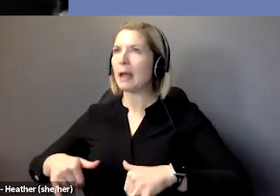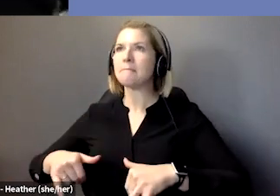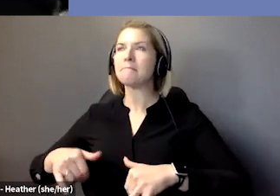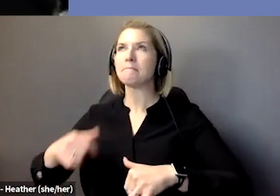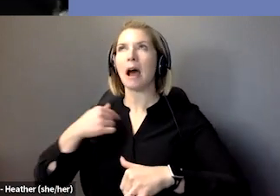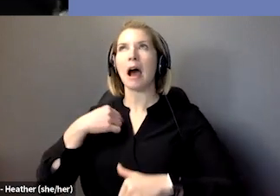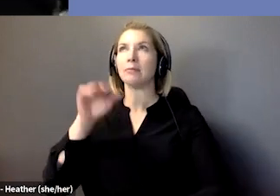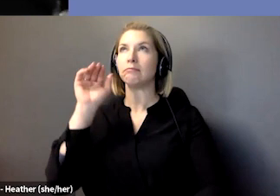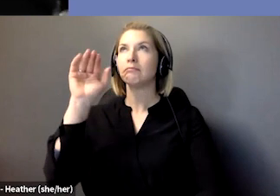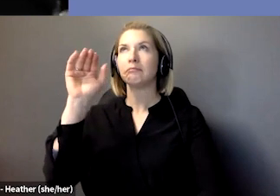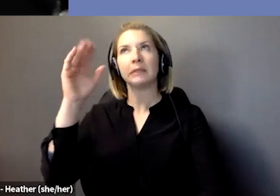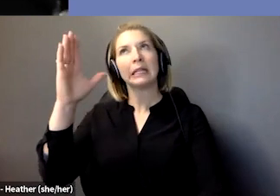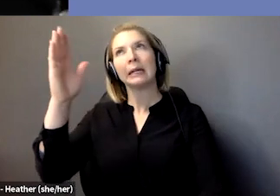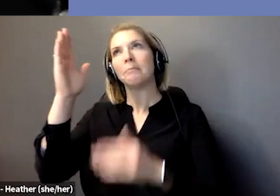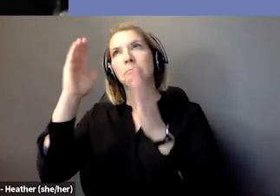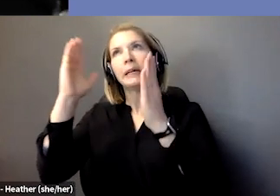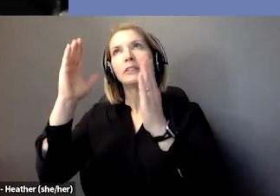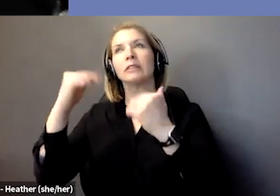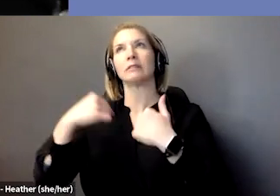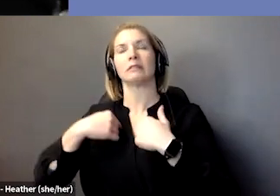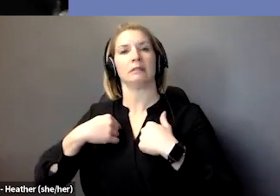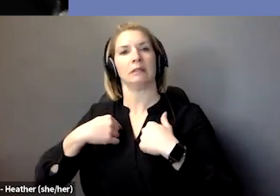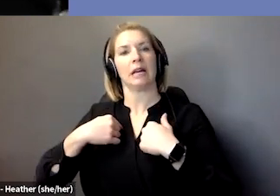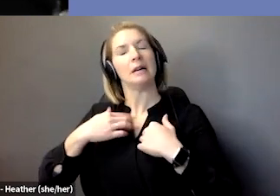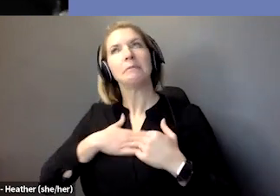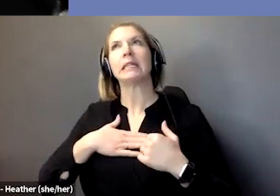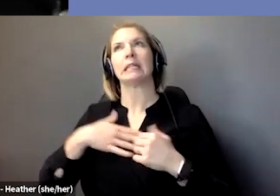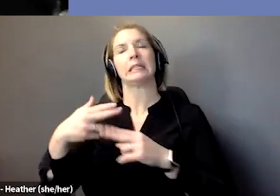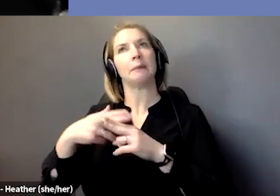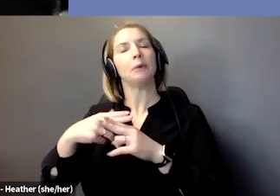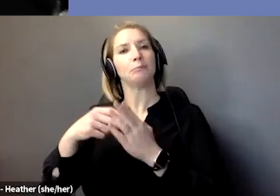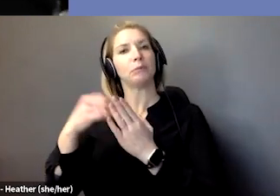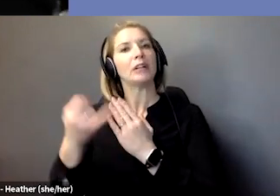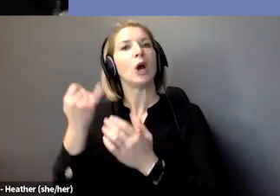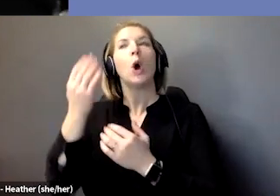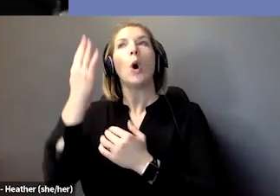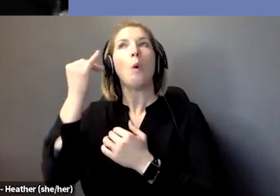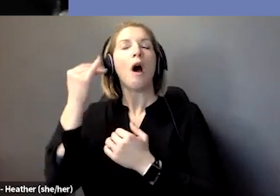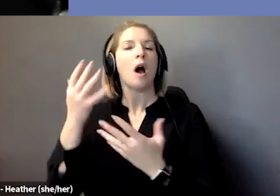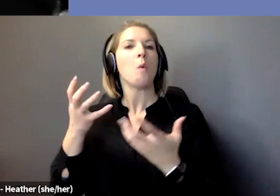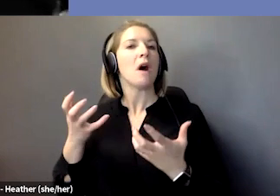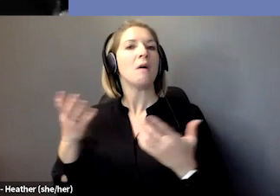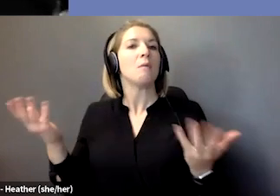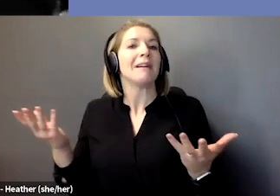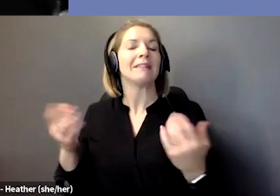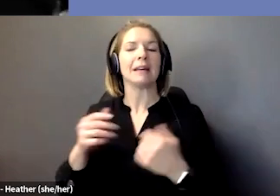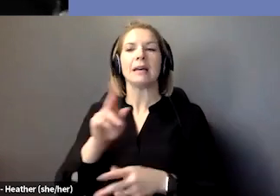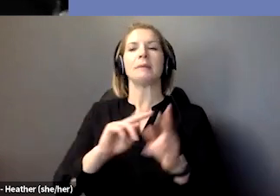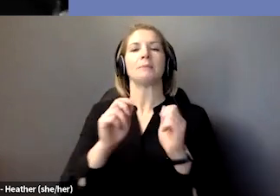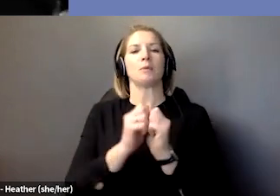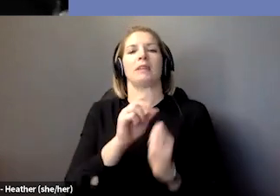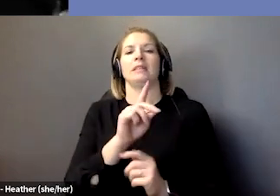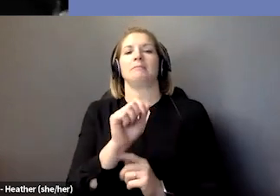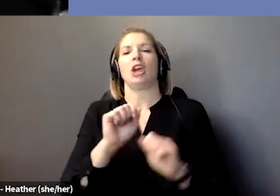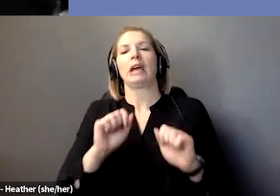implement a project so that all people with disabilities could one day live